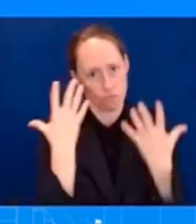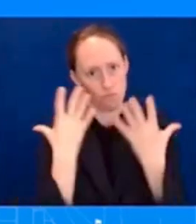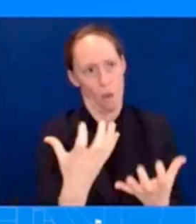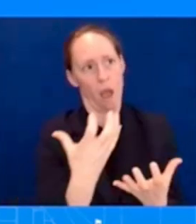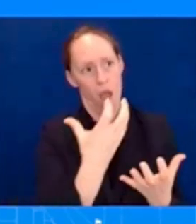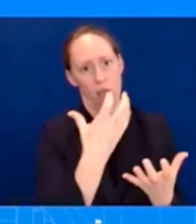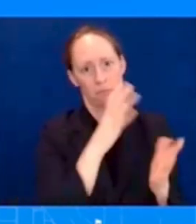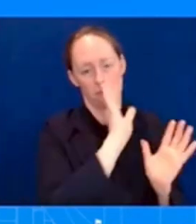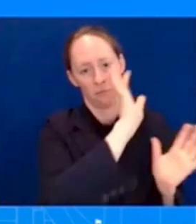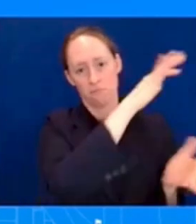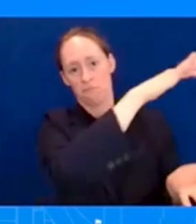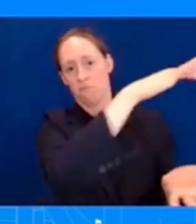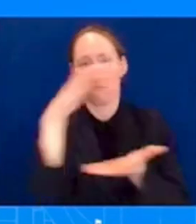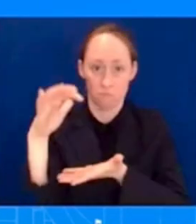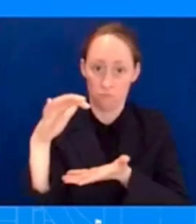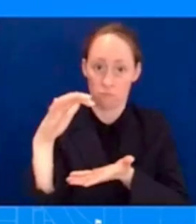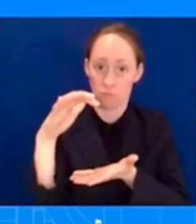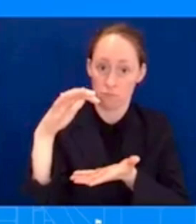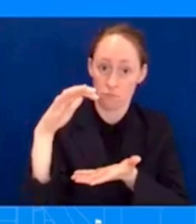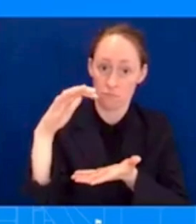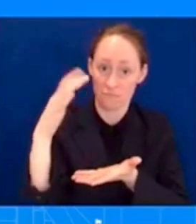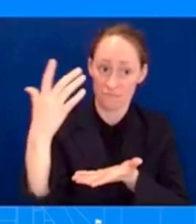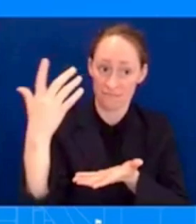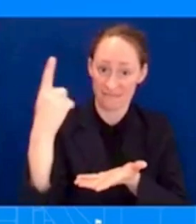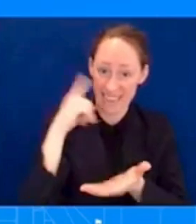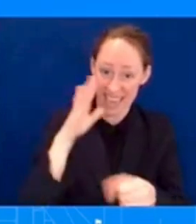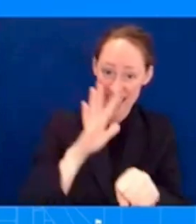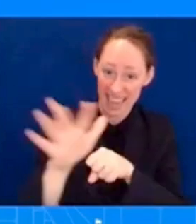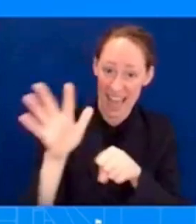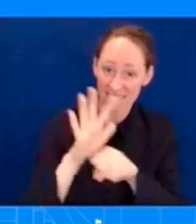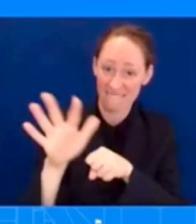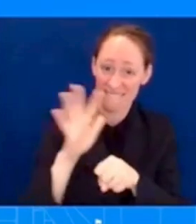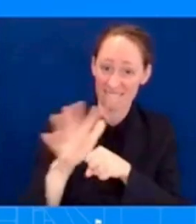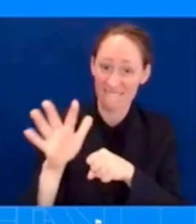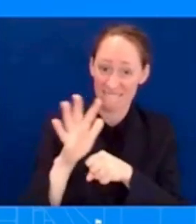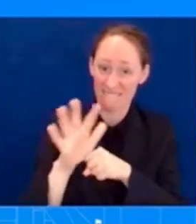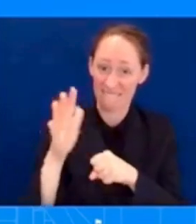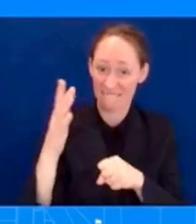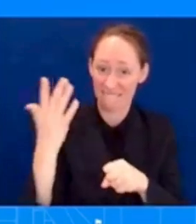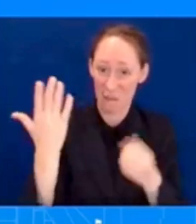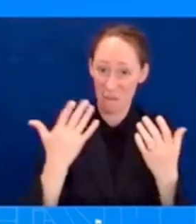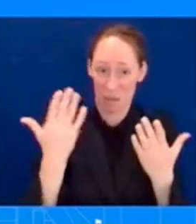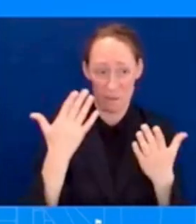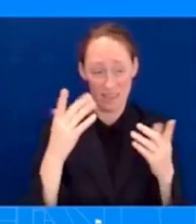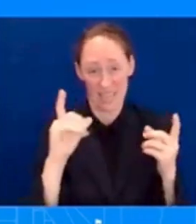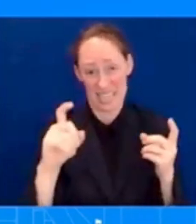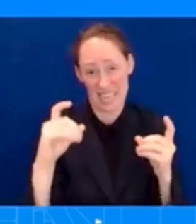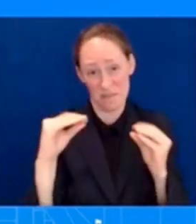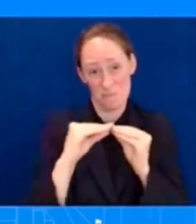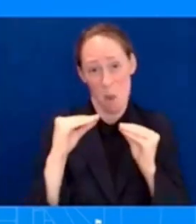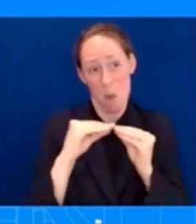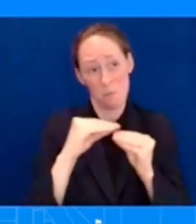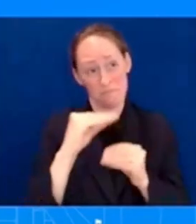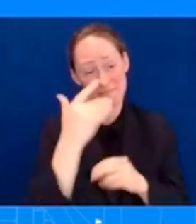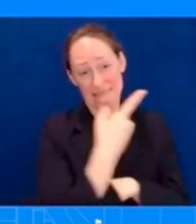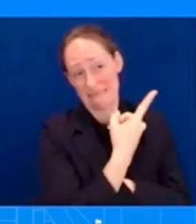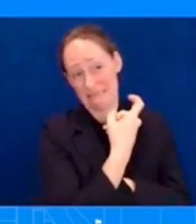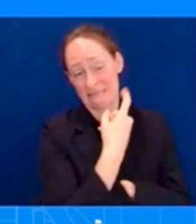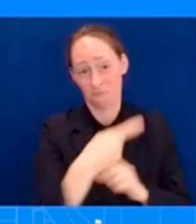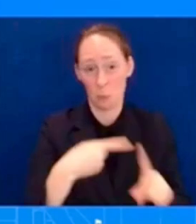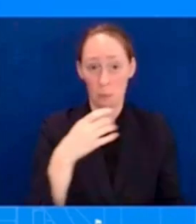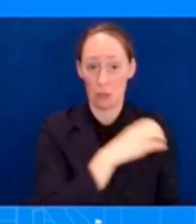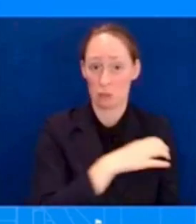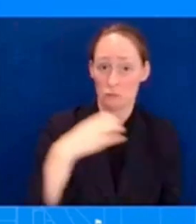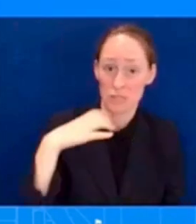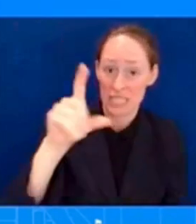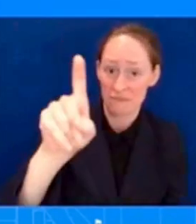plus up that request and and uh will you submit that to congress you know as we were monitoring the health of the disaster relief fund